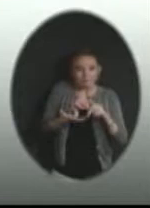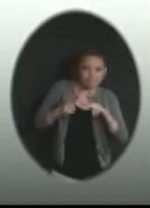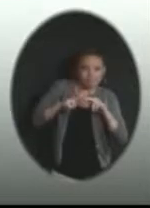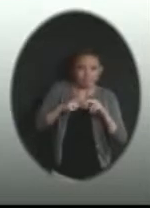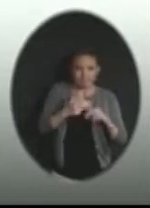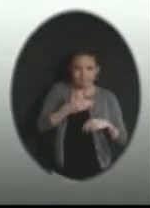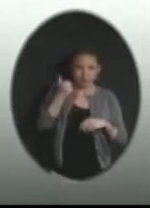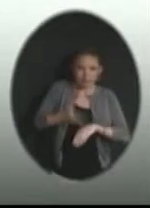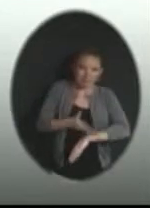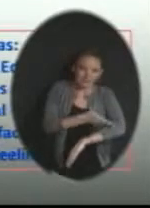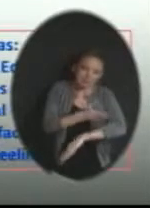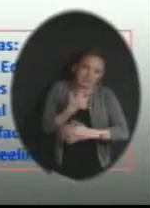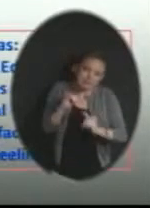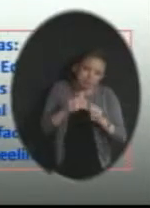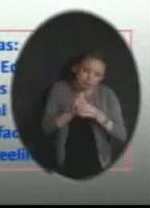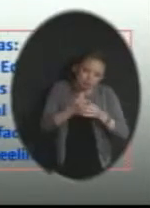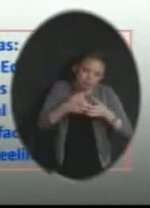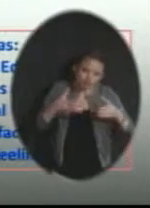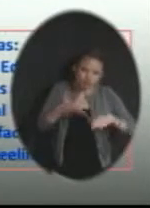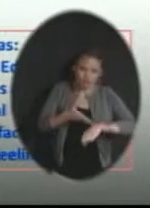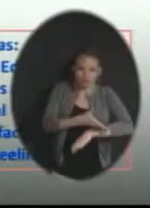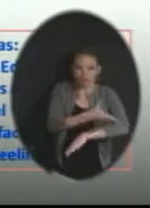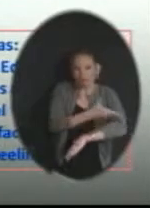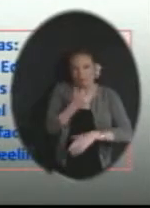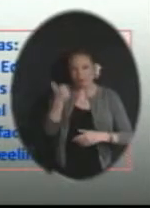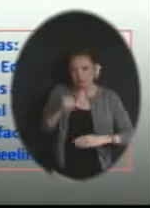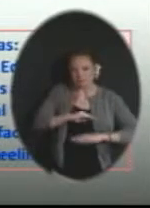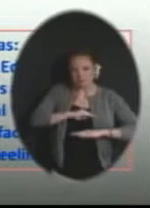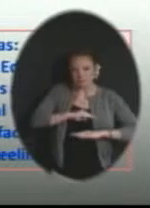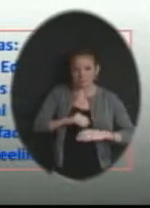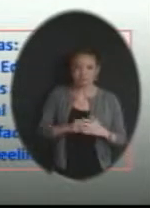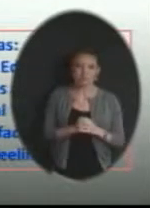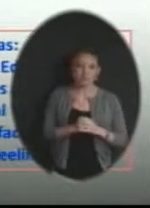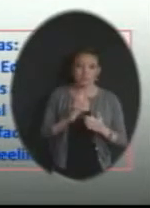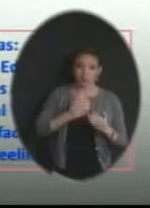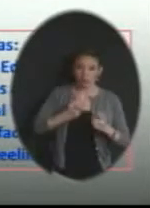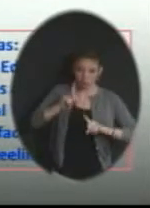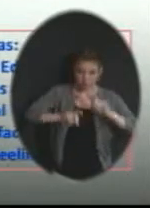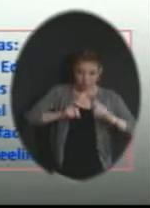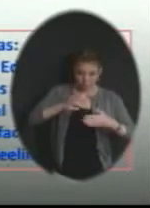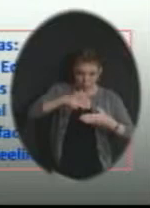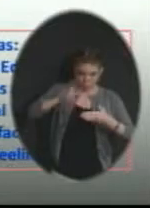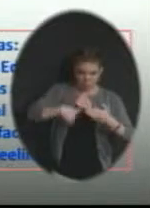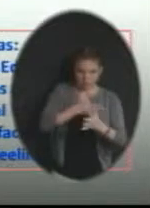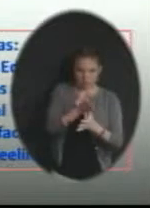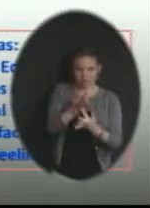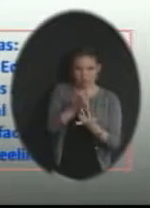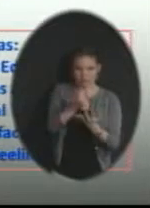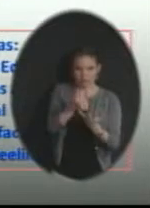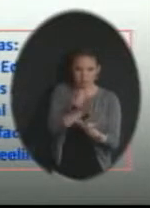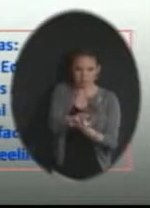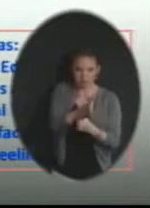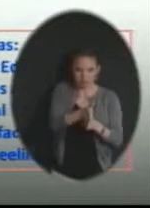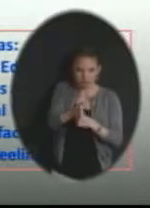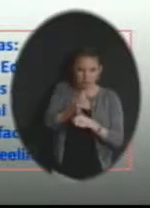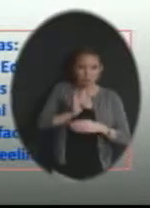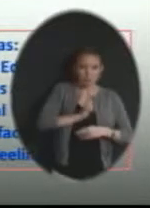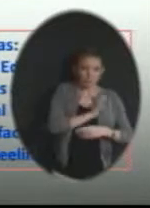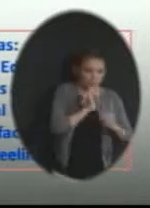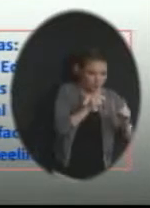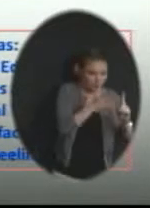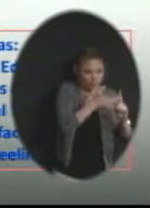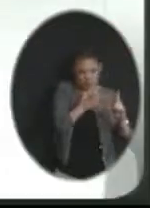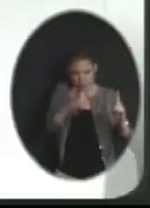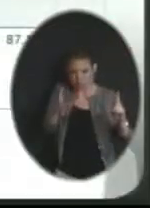but it is growing, and so we're pleased about that as well. We had the survey results in five different areas, as you can see, from the Board of Education to